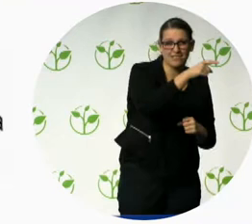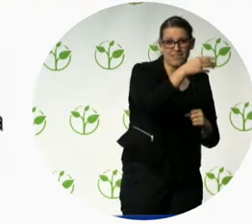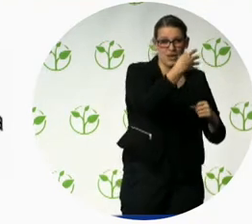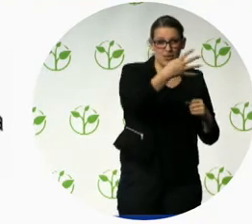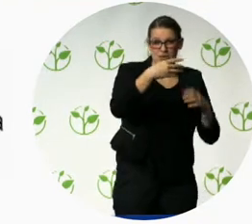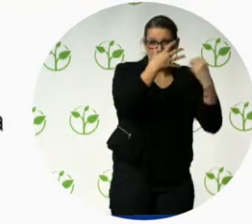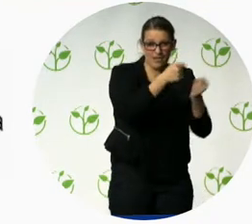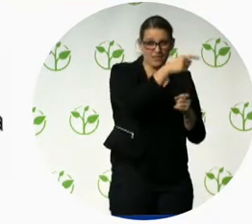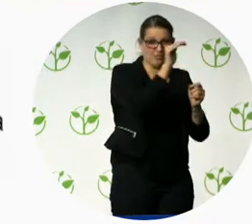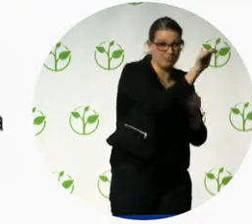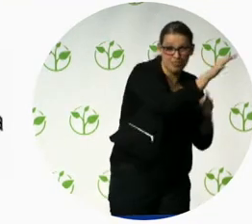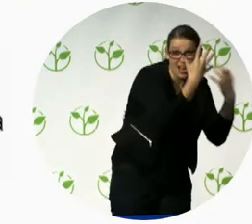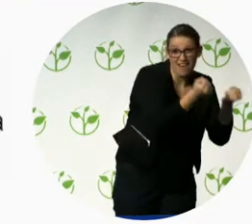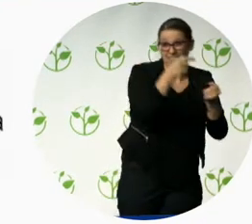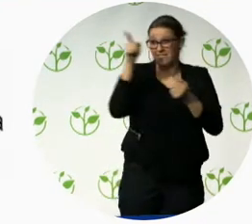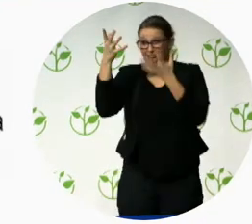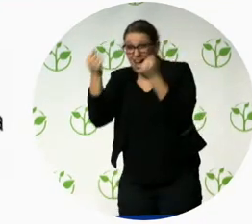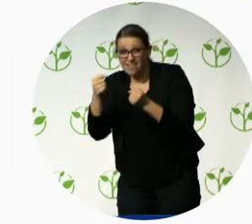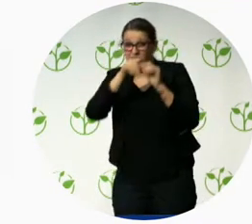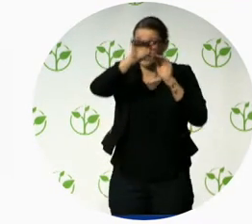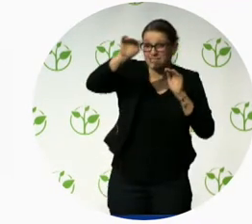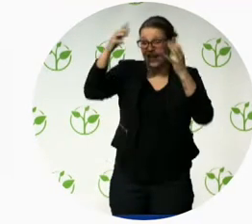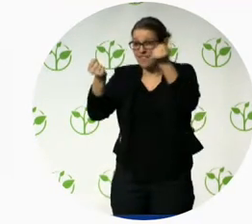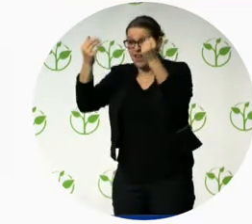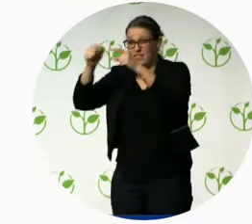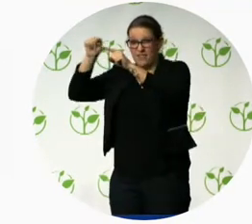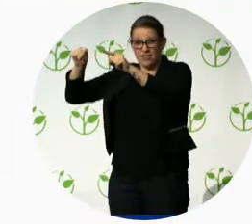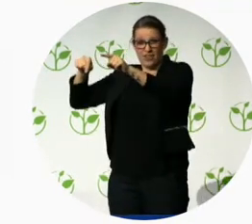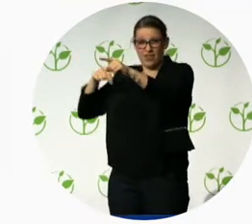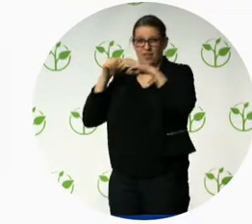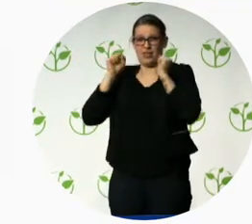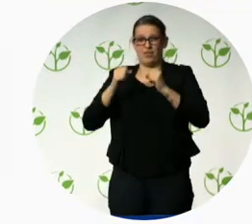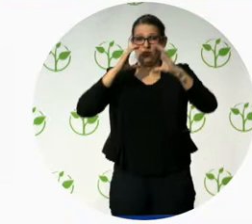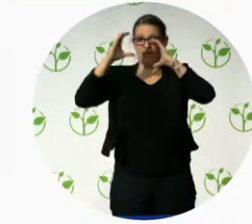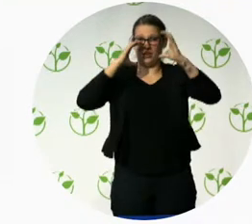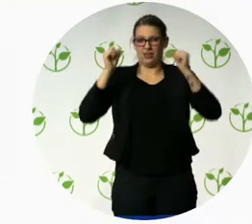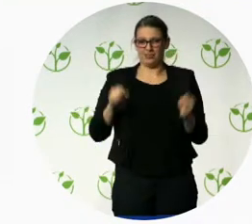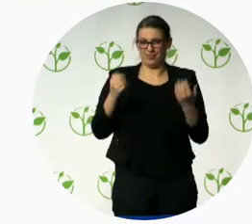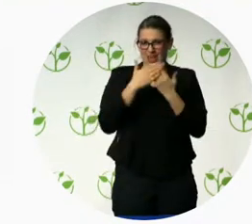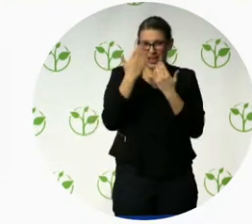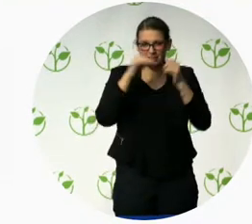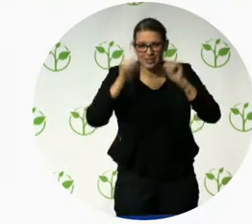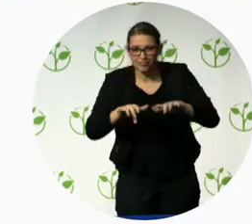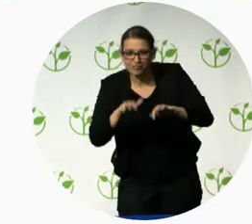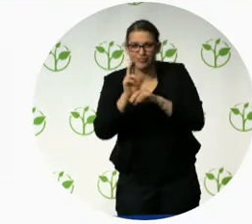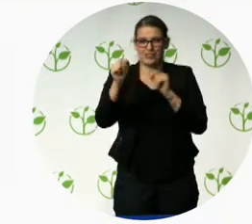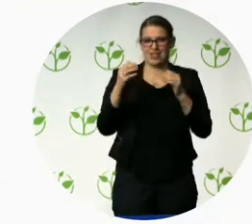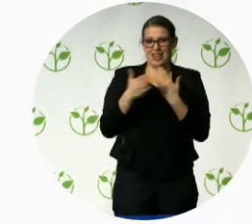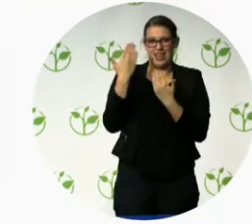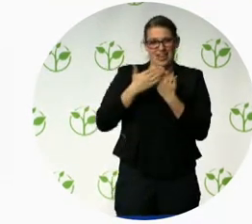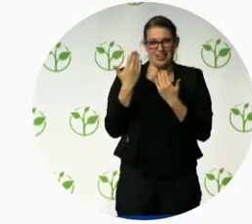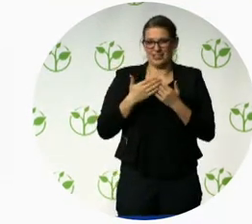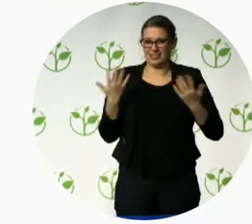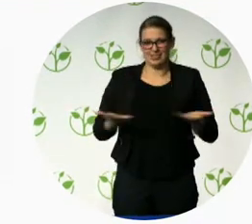month. Not every three years when you change your software, but every month we can actually affect and make changes. We've got to tell